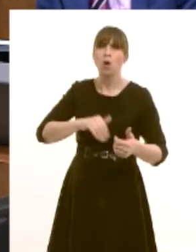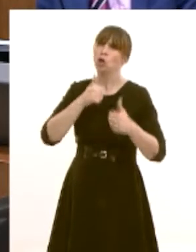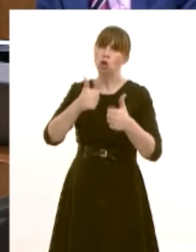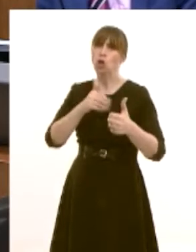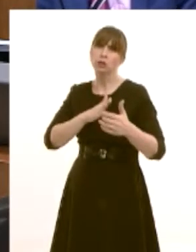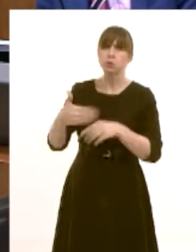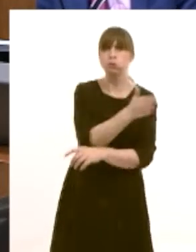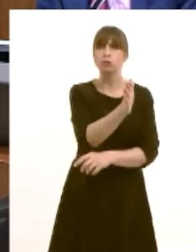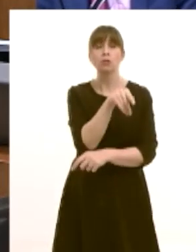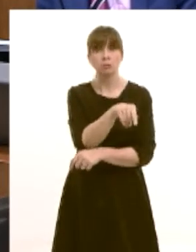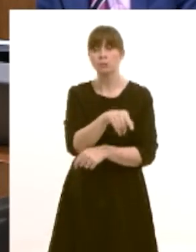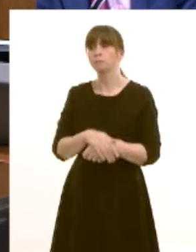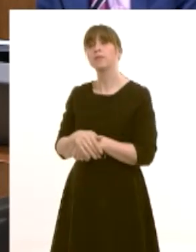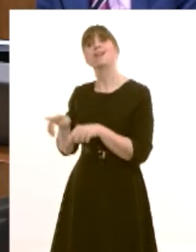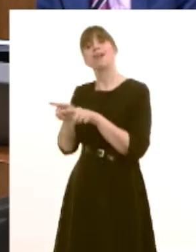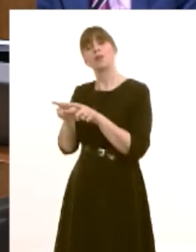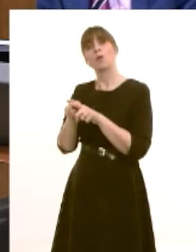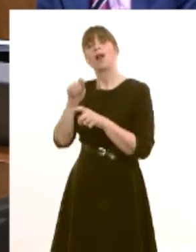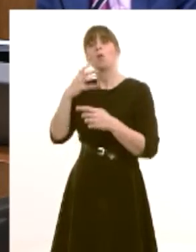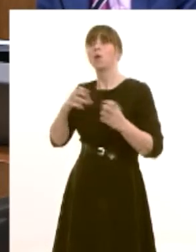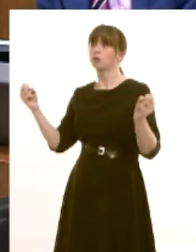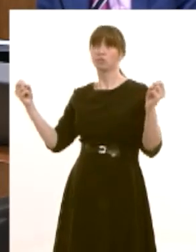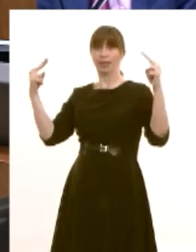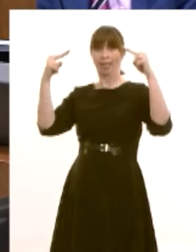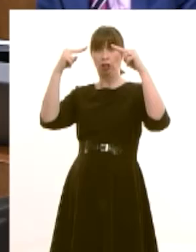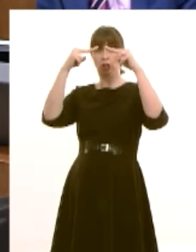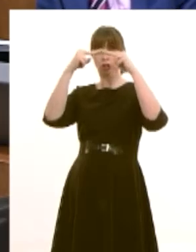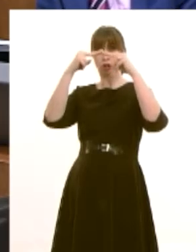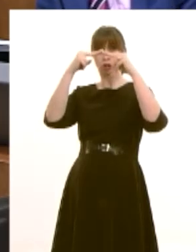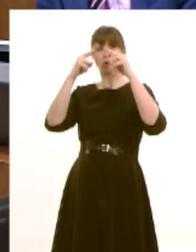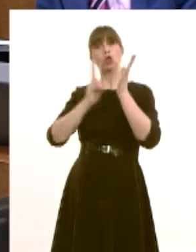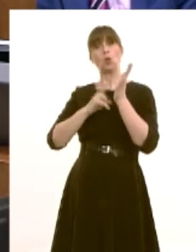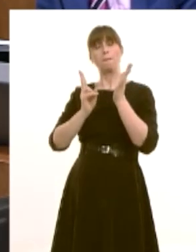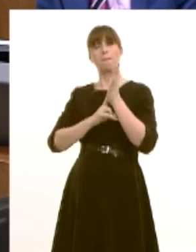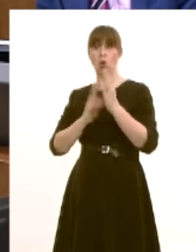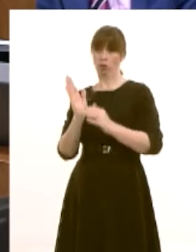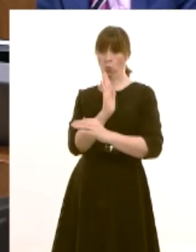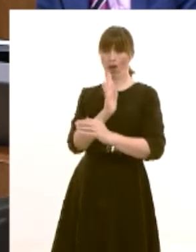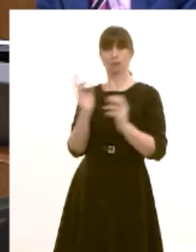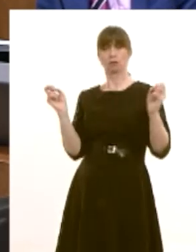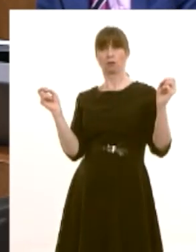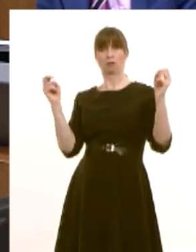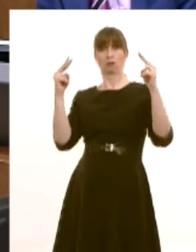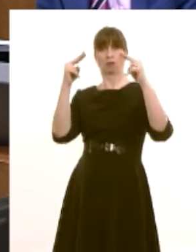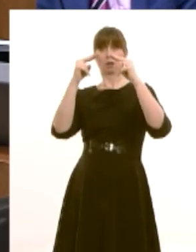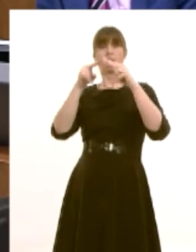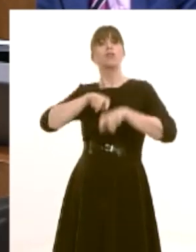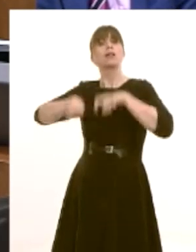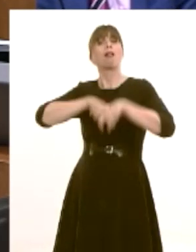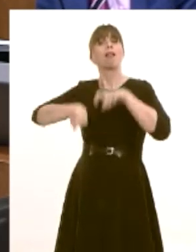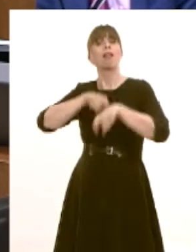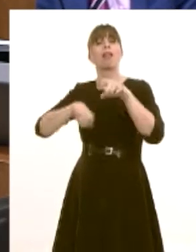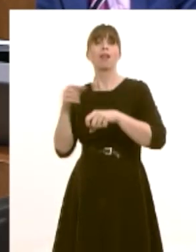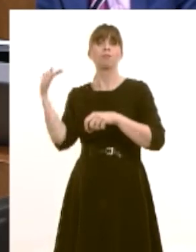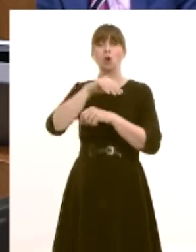there's also the inclusion of an additional cycle bridge over the proposed motorway to the west of newport to facilitate the newport to cardiff uh super